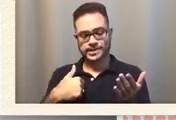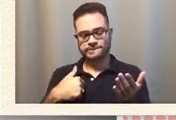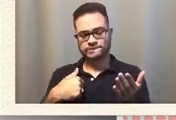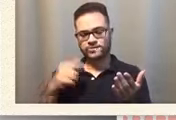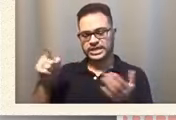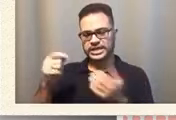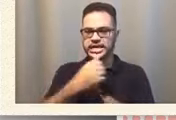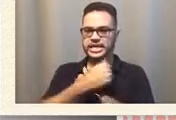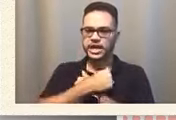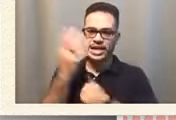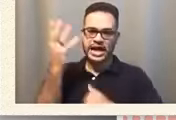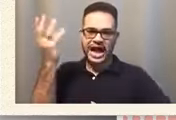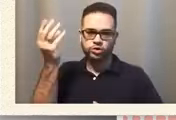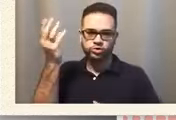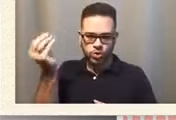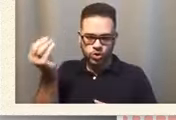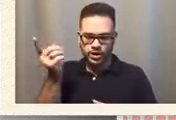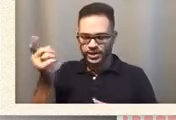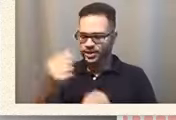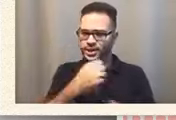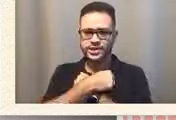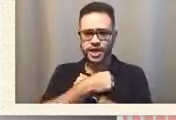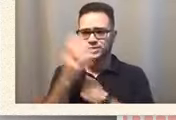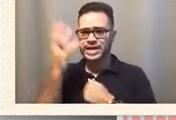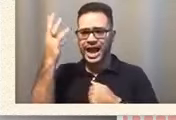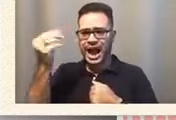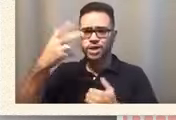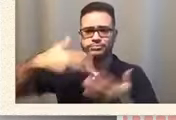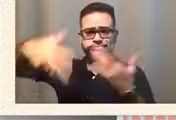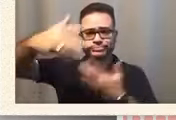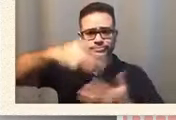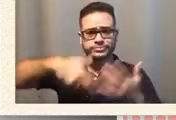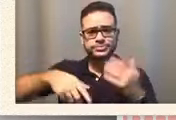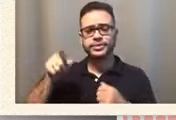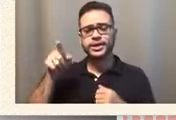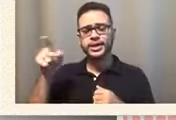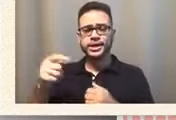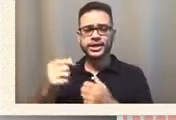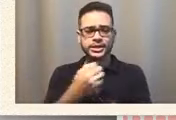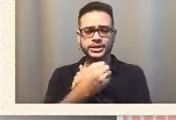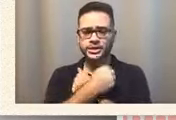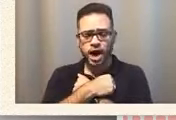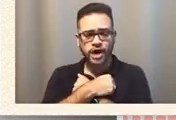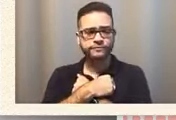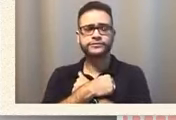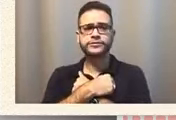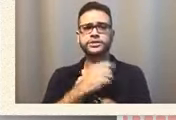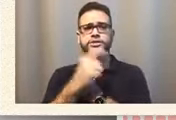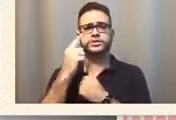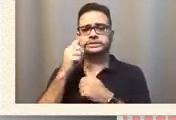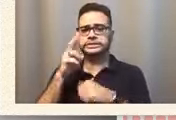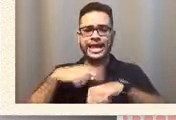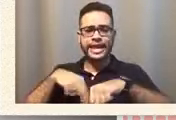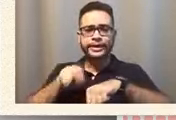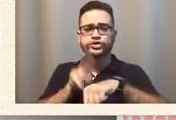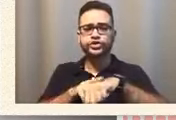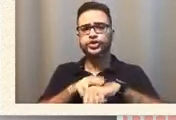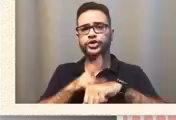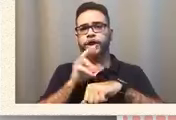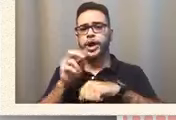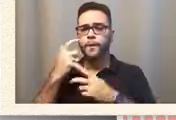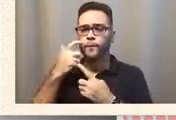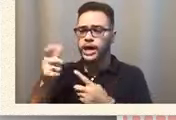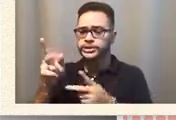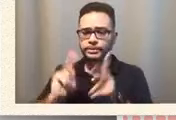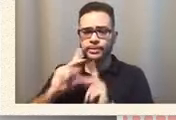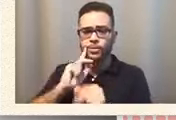he loves to be out and about he he loves just to nature and and watching people work and this